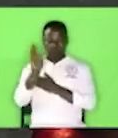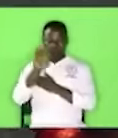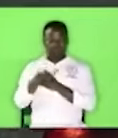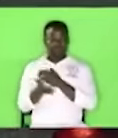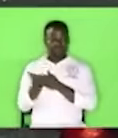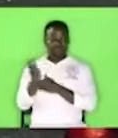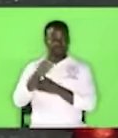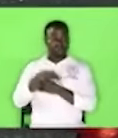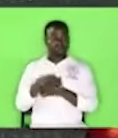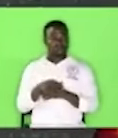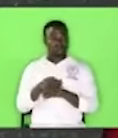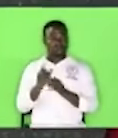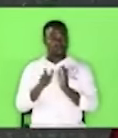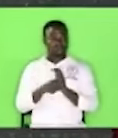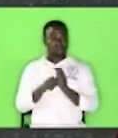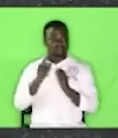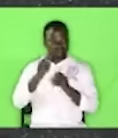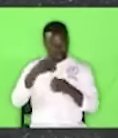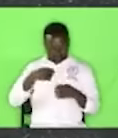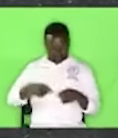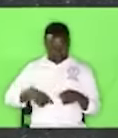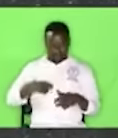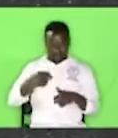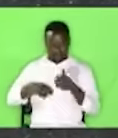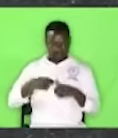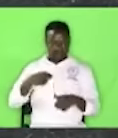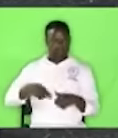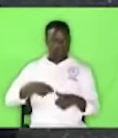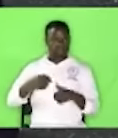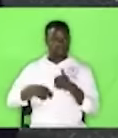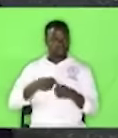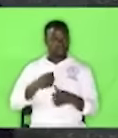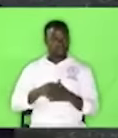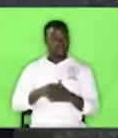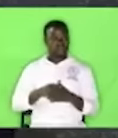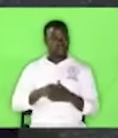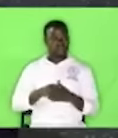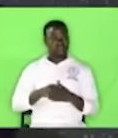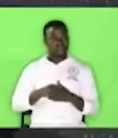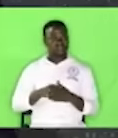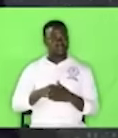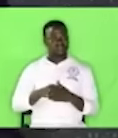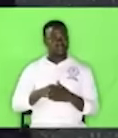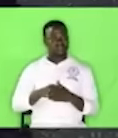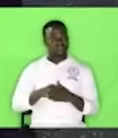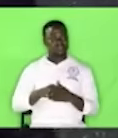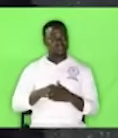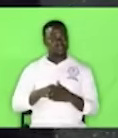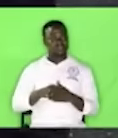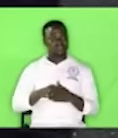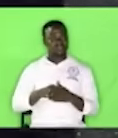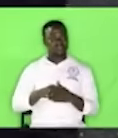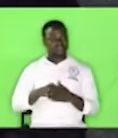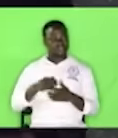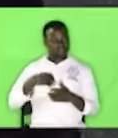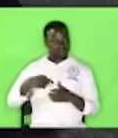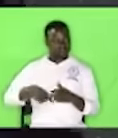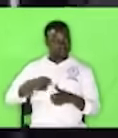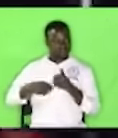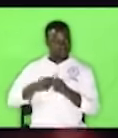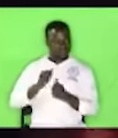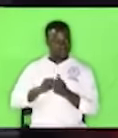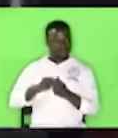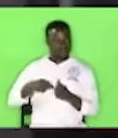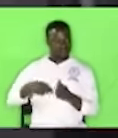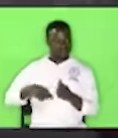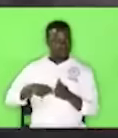contracting some horses anytime any day my stomach was a challenge then one day